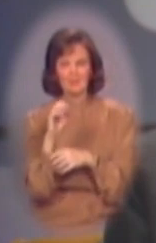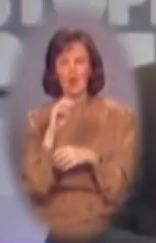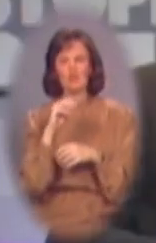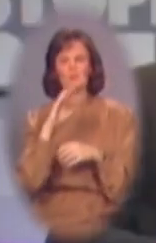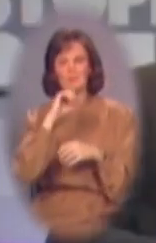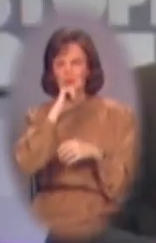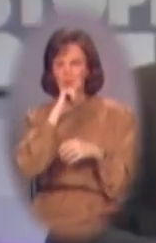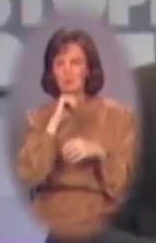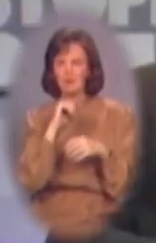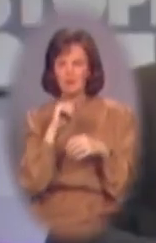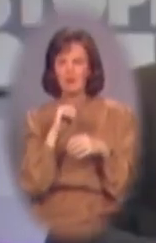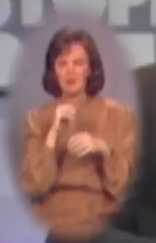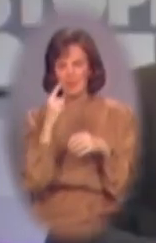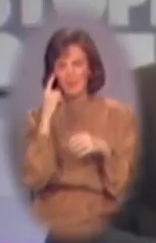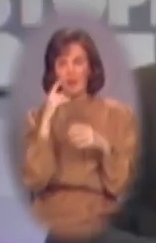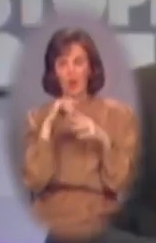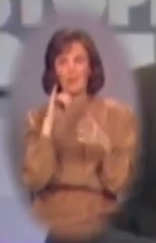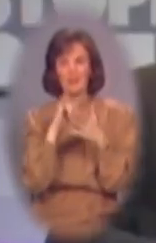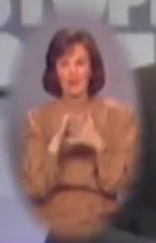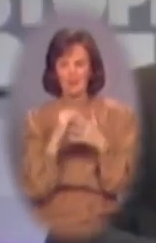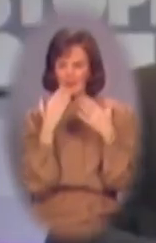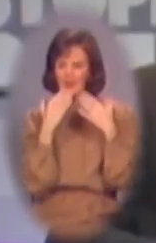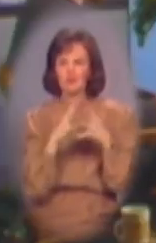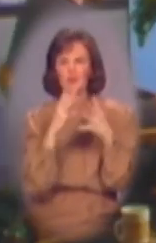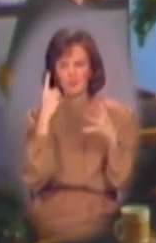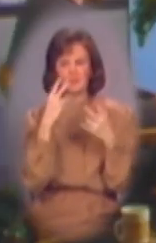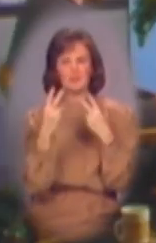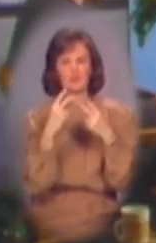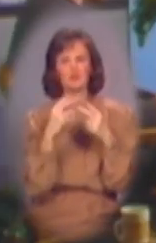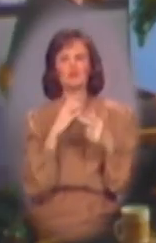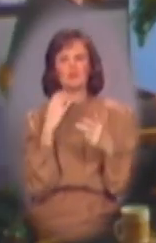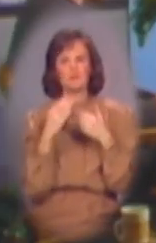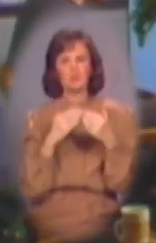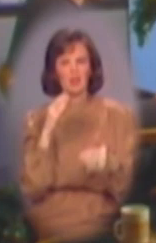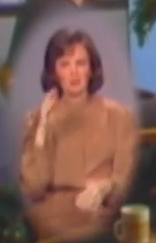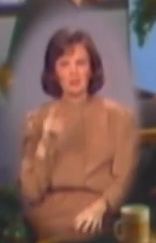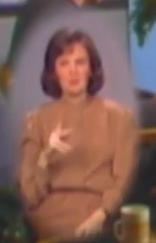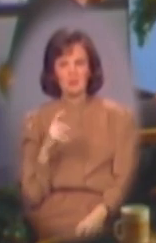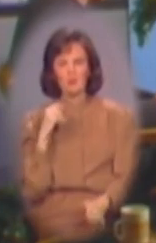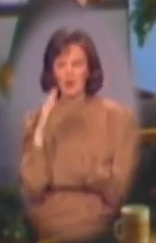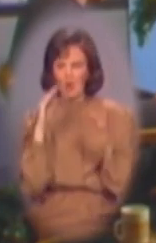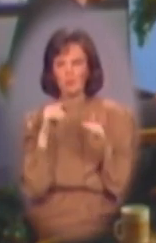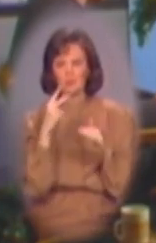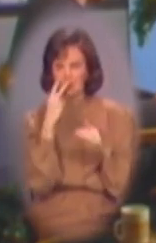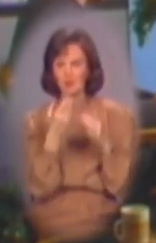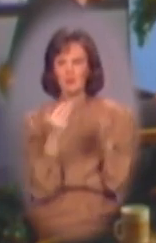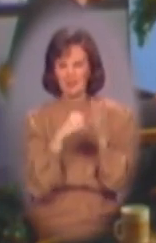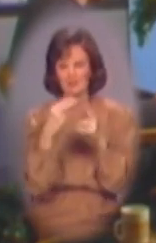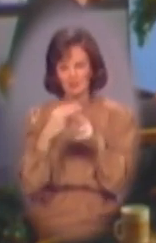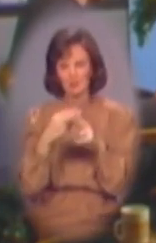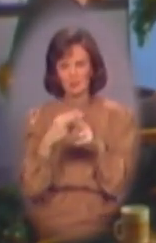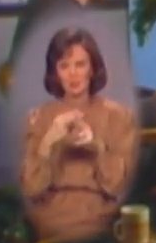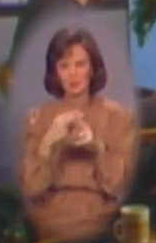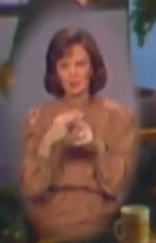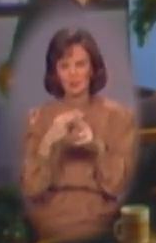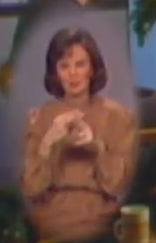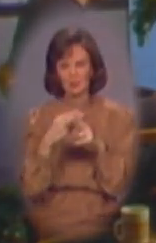Archbishop, I think at that note, we thank you so much for your visit to Christopher Closeup. We hope we'll see you again soon.